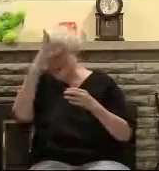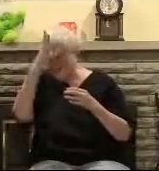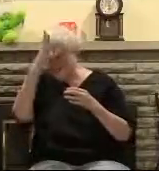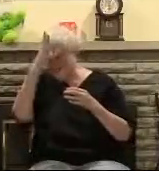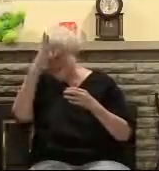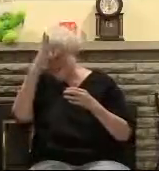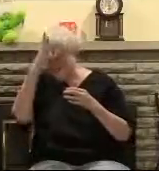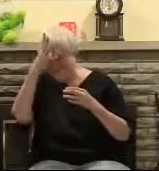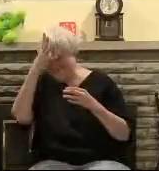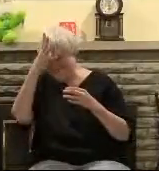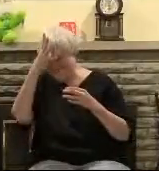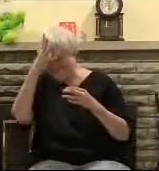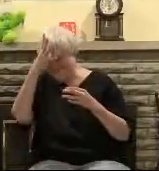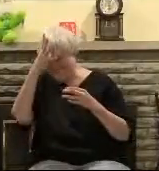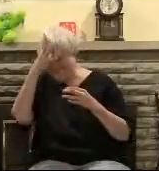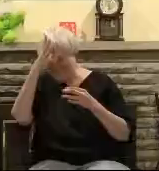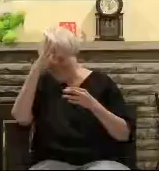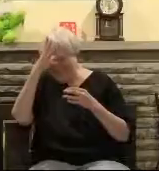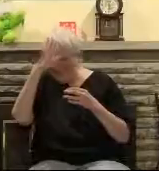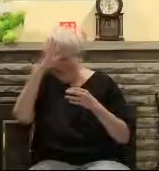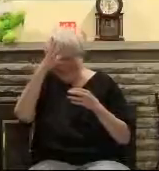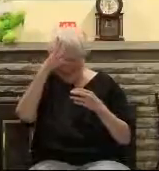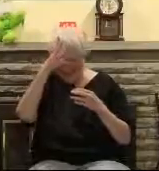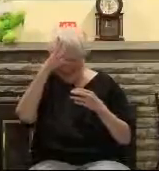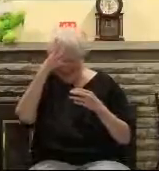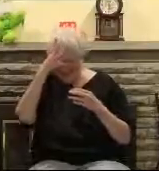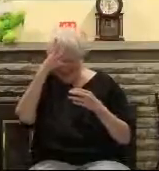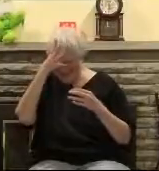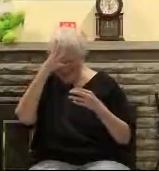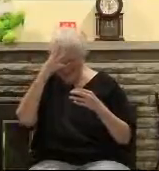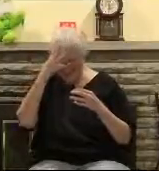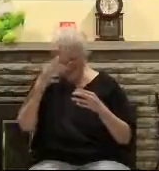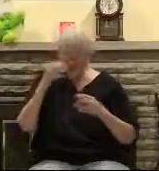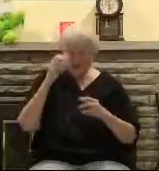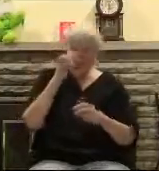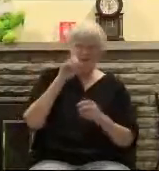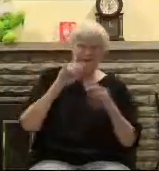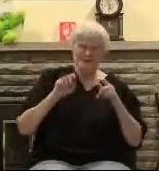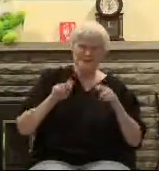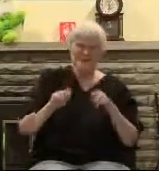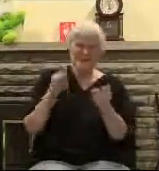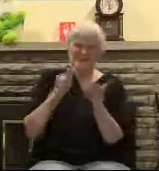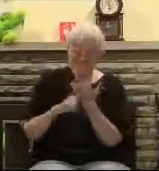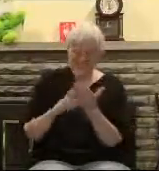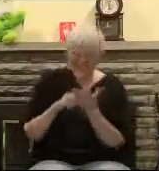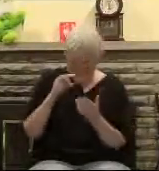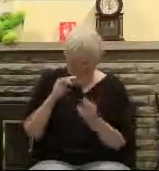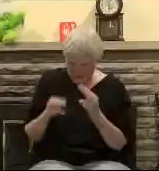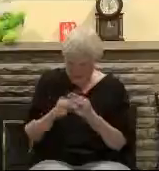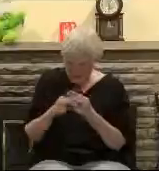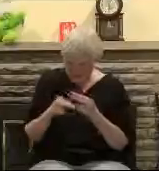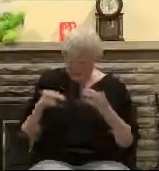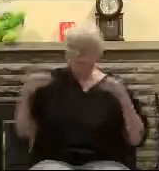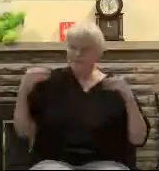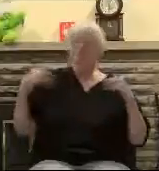Ustinov? But what was his name in the movie? No I can't remember The dad That just showed today He did But